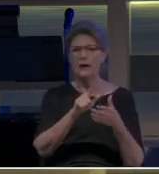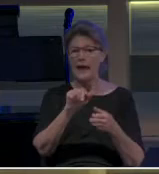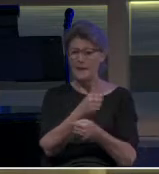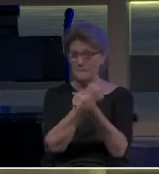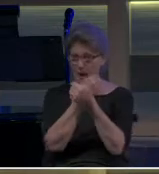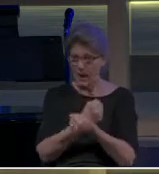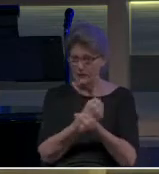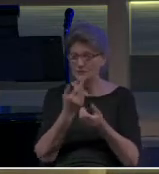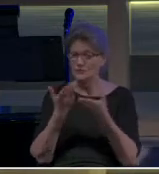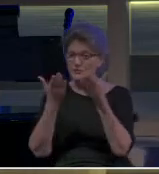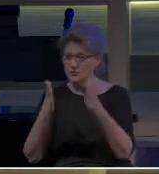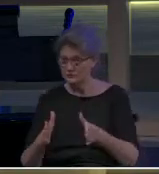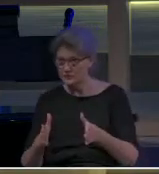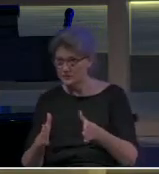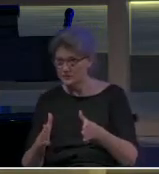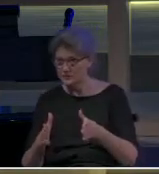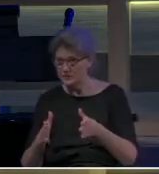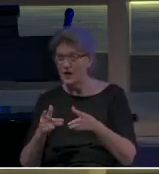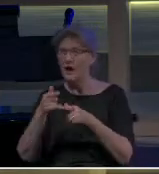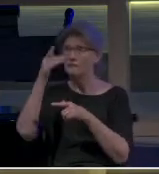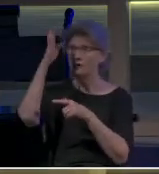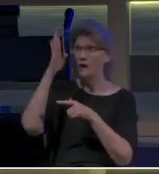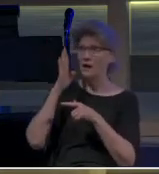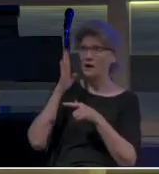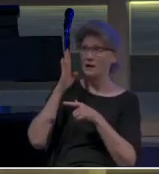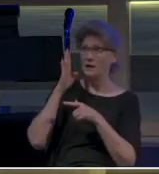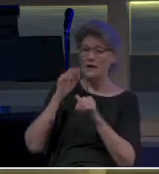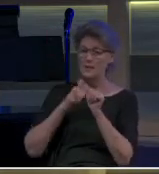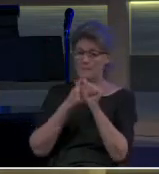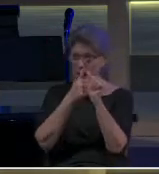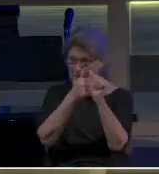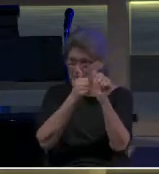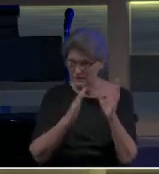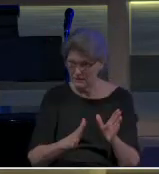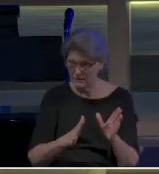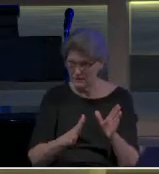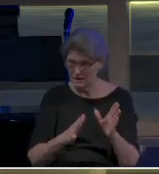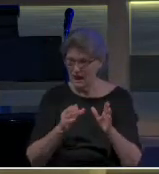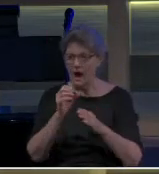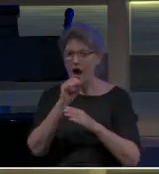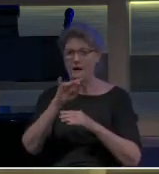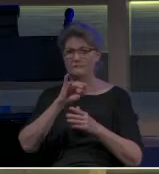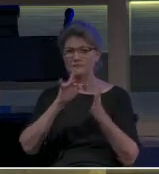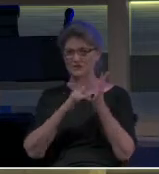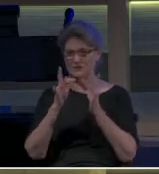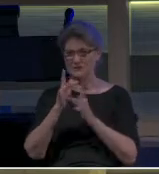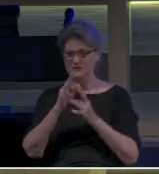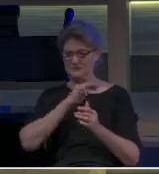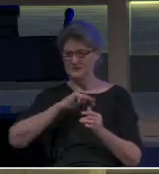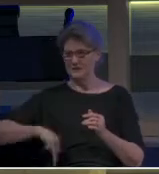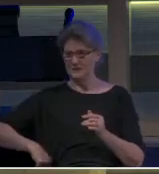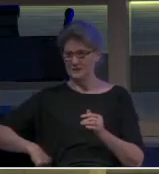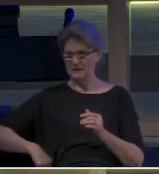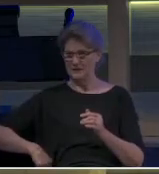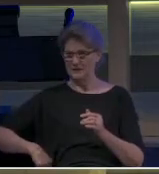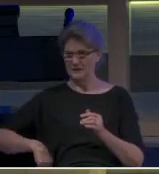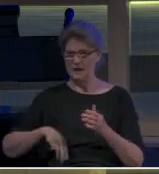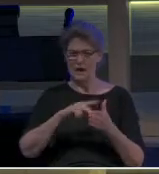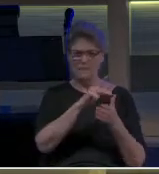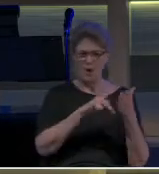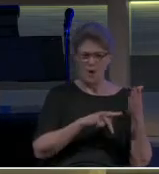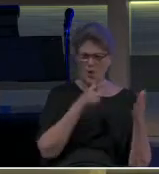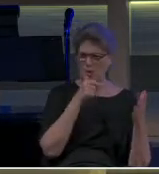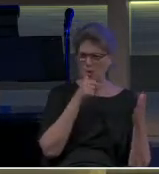an apostle of Yeshua Messiah. And so Paul who? Paul is Saul of